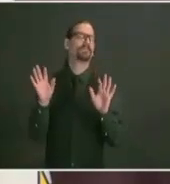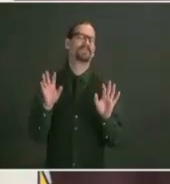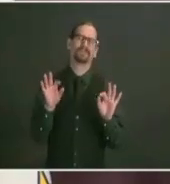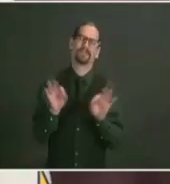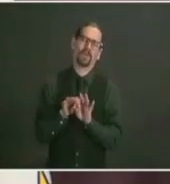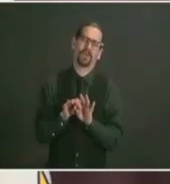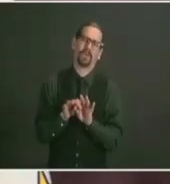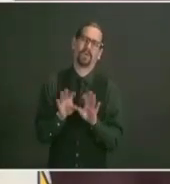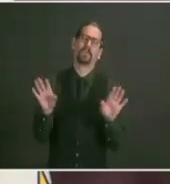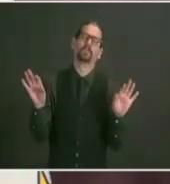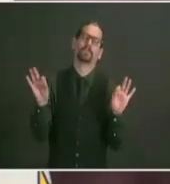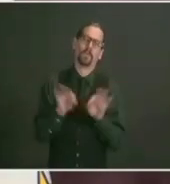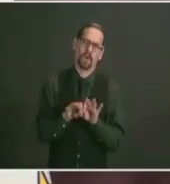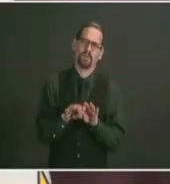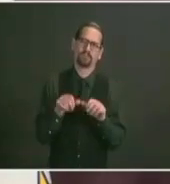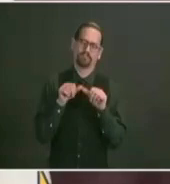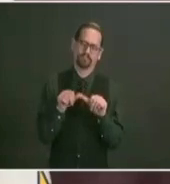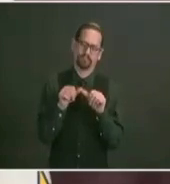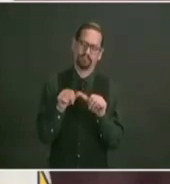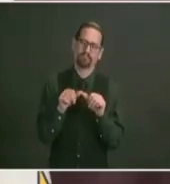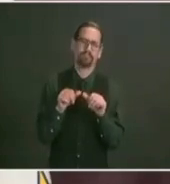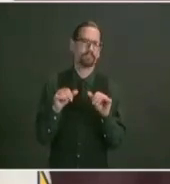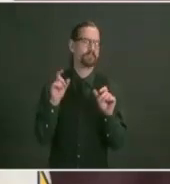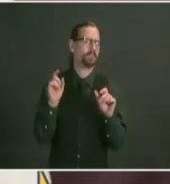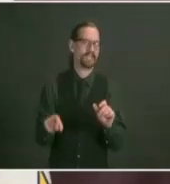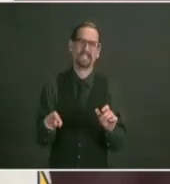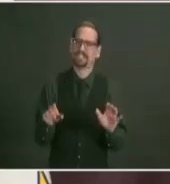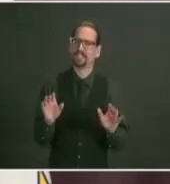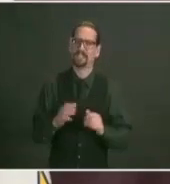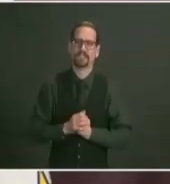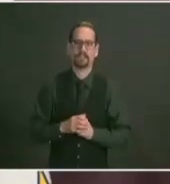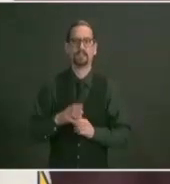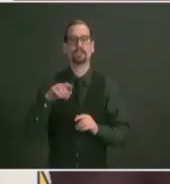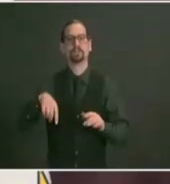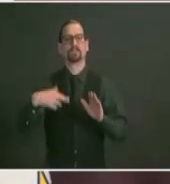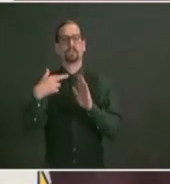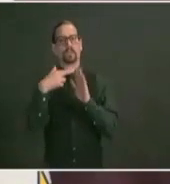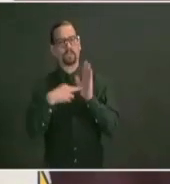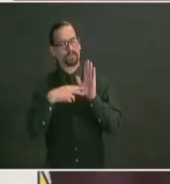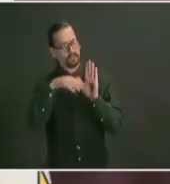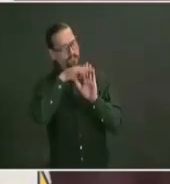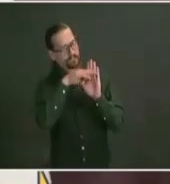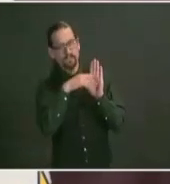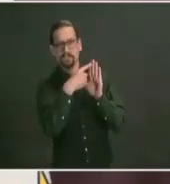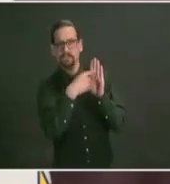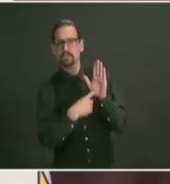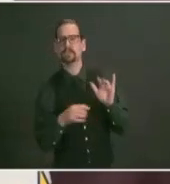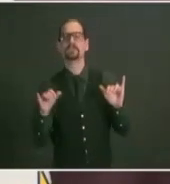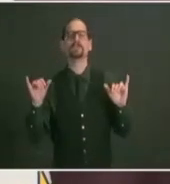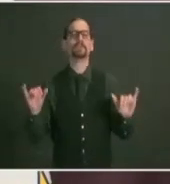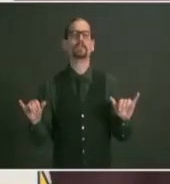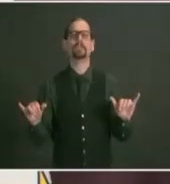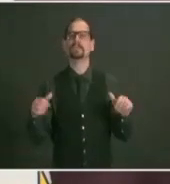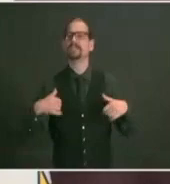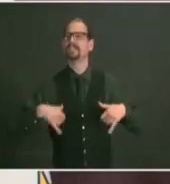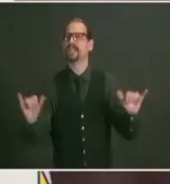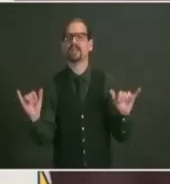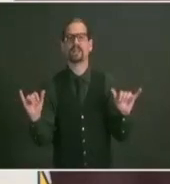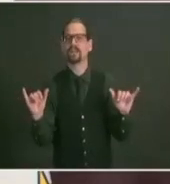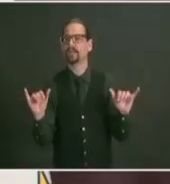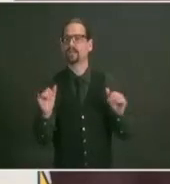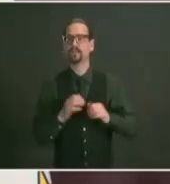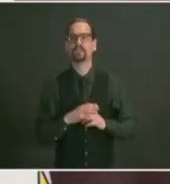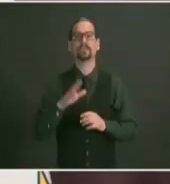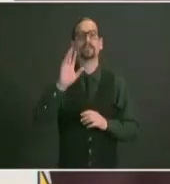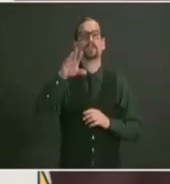it's still the rule in rhode island whenever you're with people who are outside of your household whenever you're with